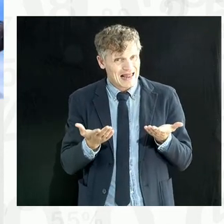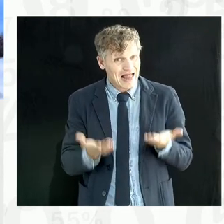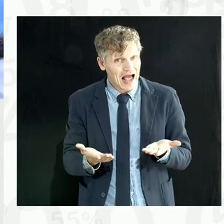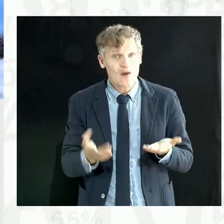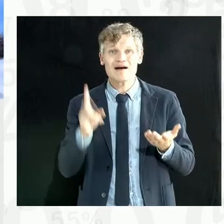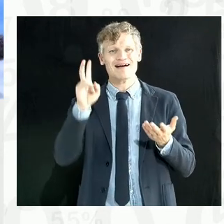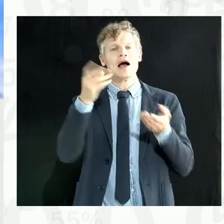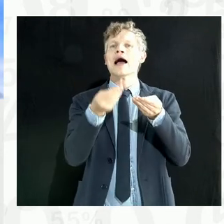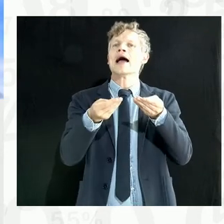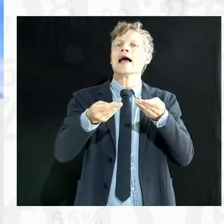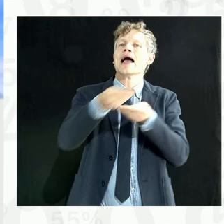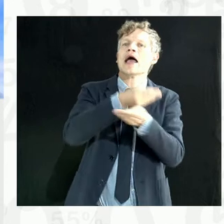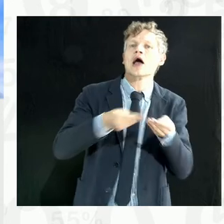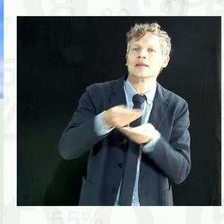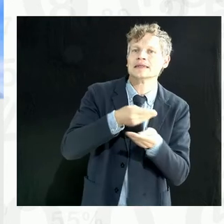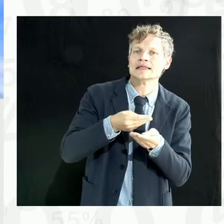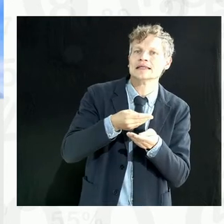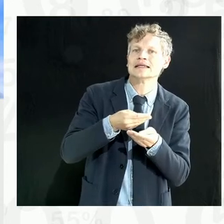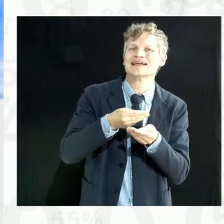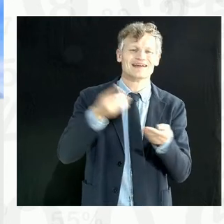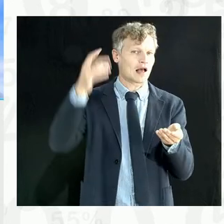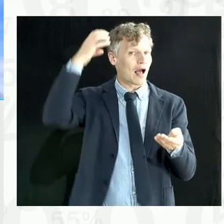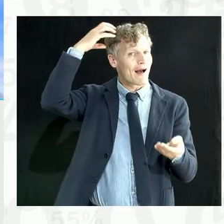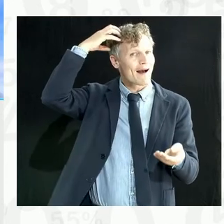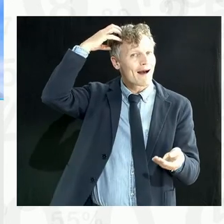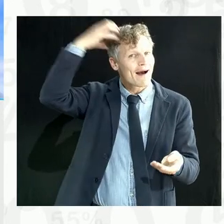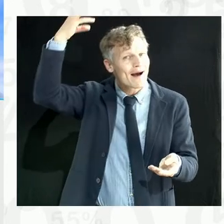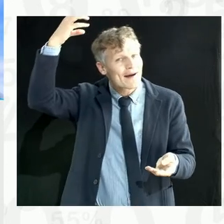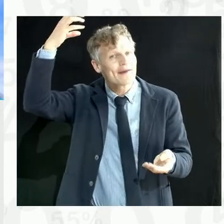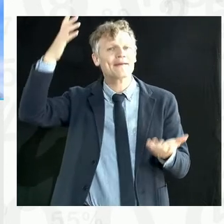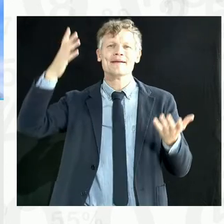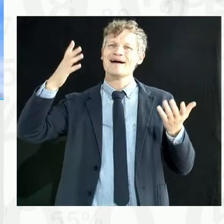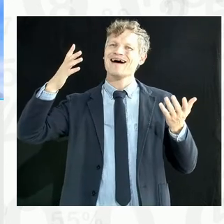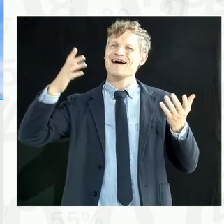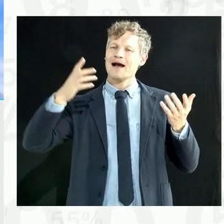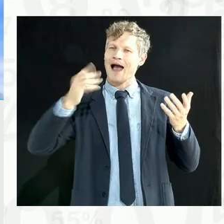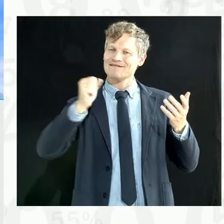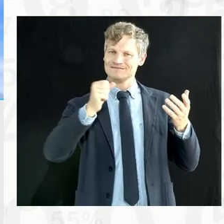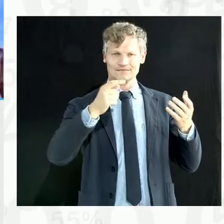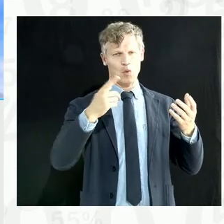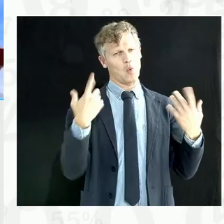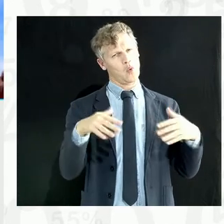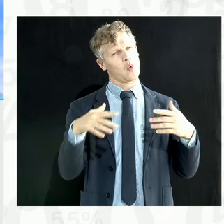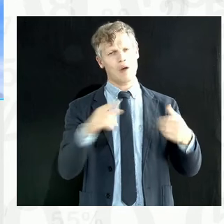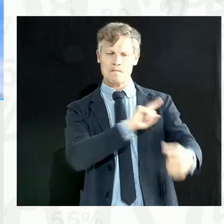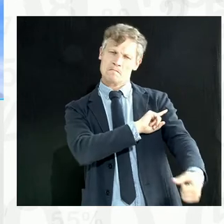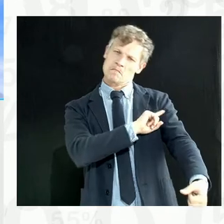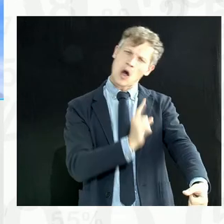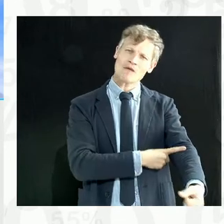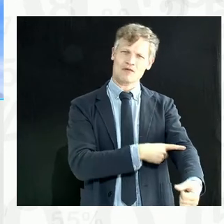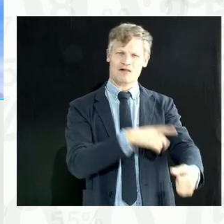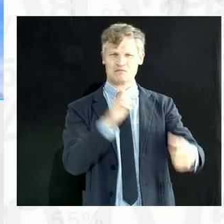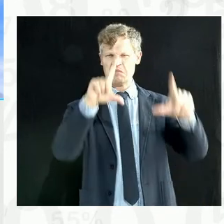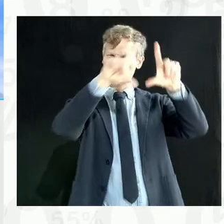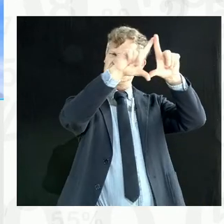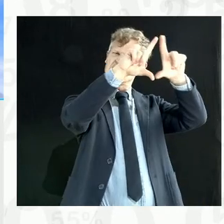if we've got the state, we've got many economic blocks, which are also powerful, and they are the ones